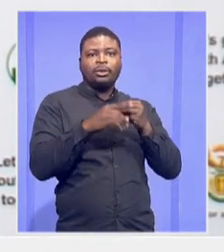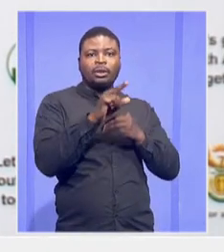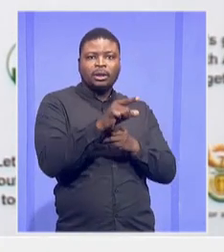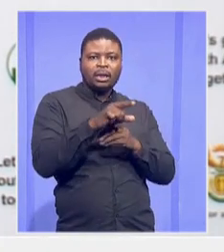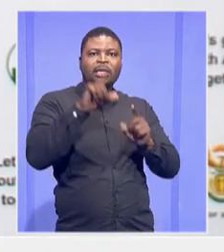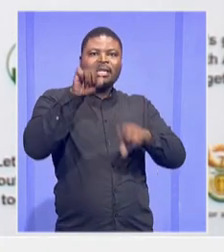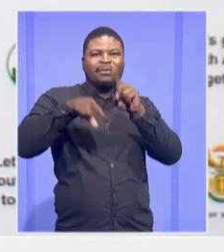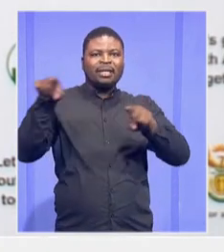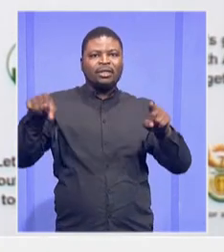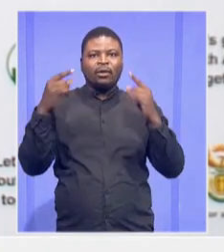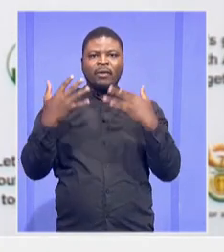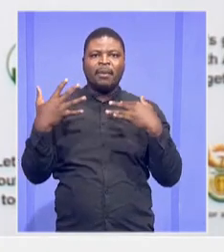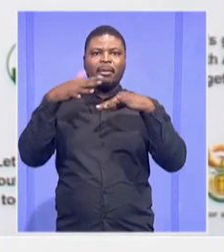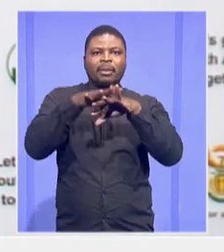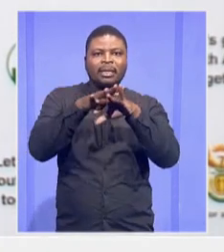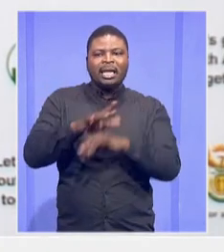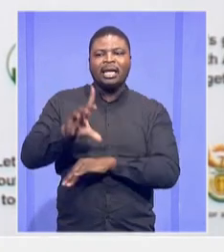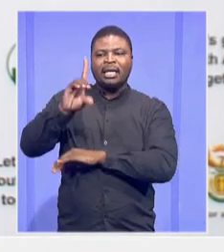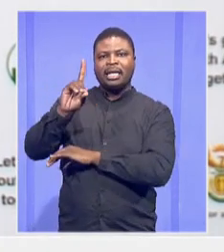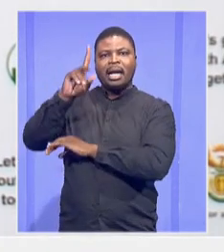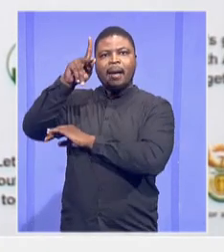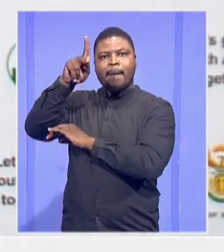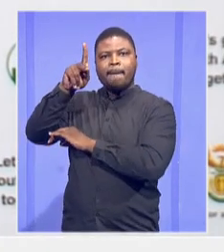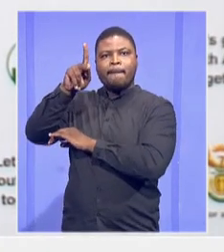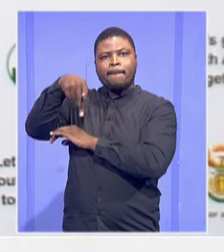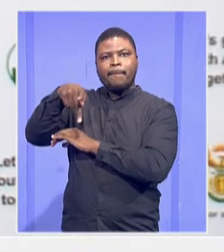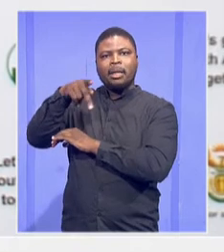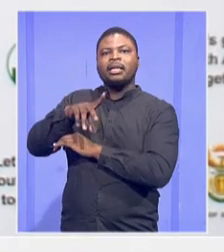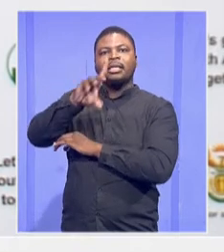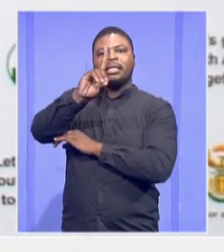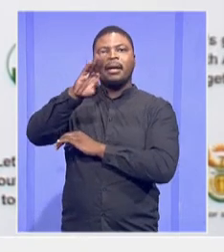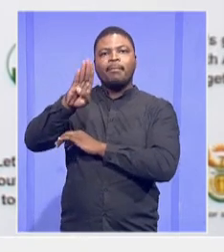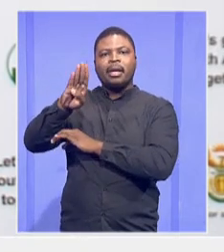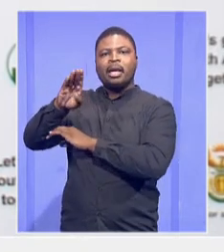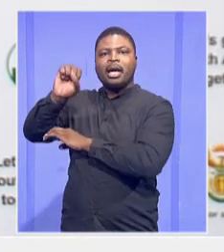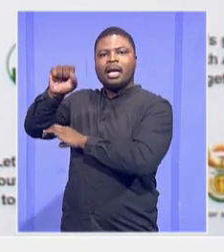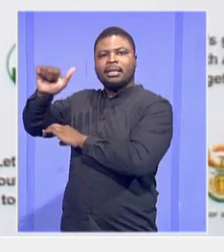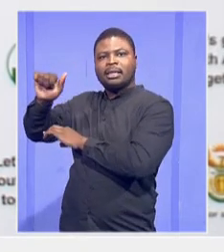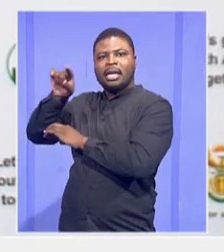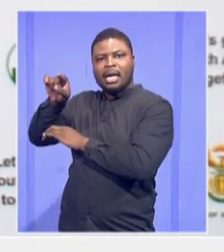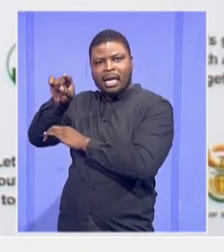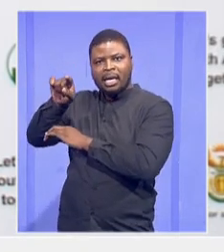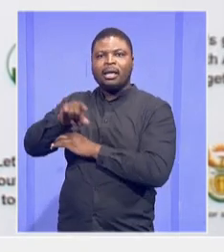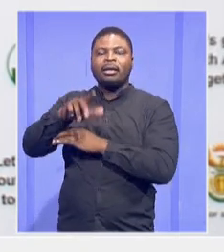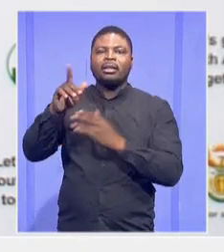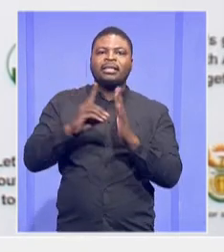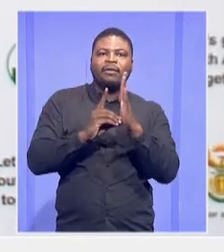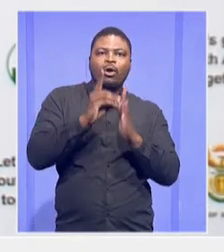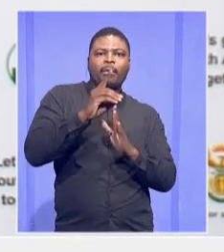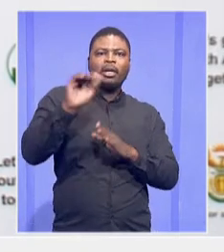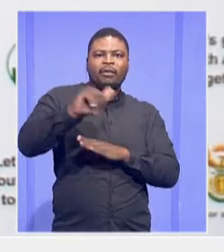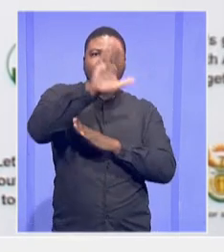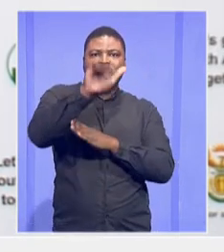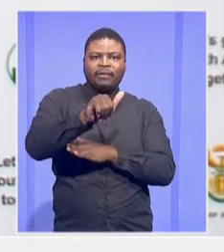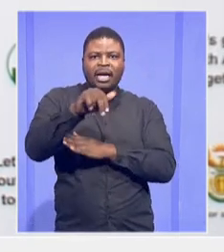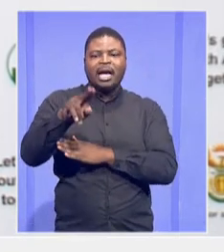agents. DBSA, the Development Bank of South Africa, and the NECT,